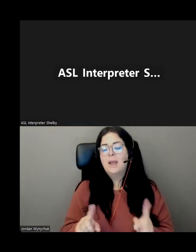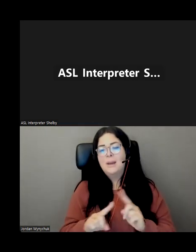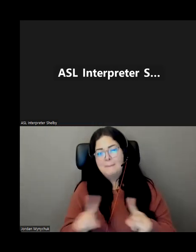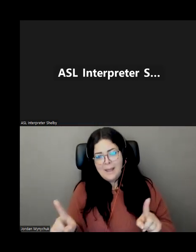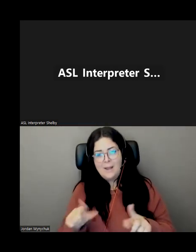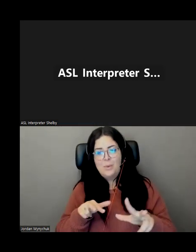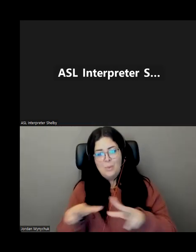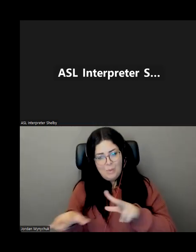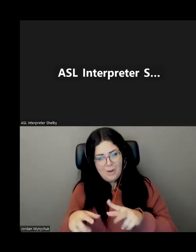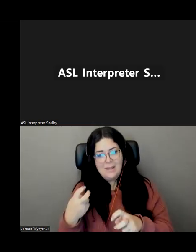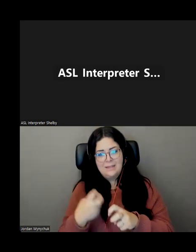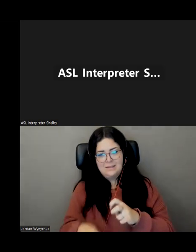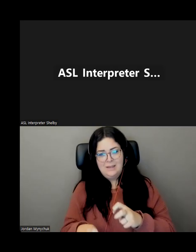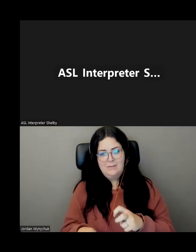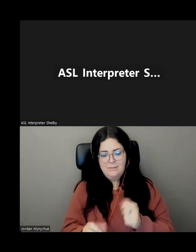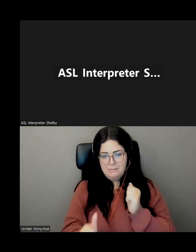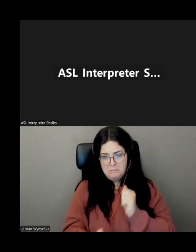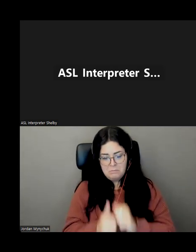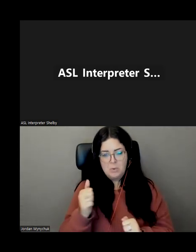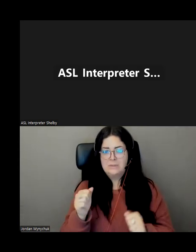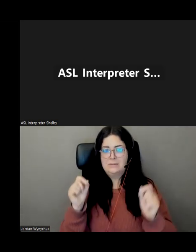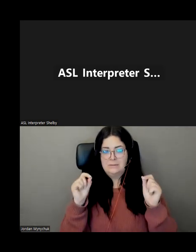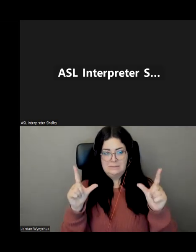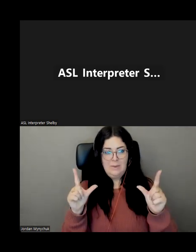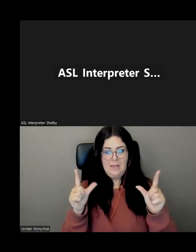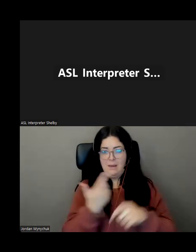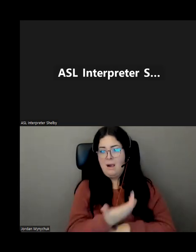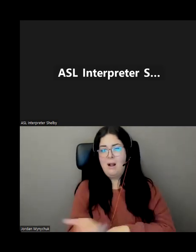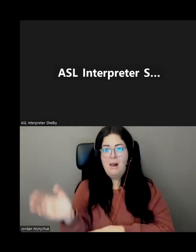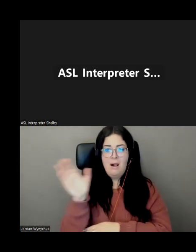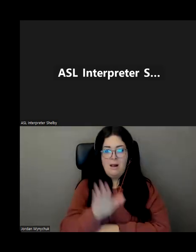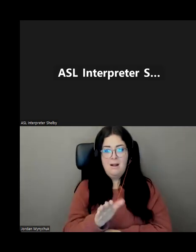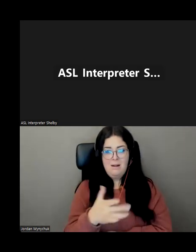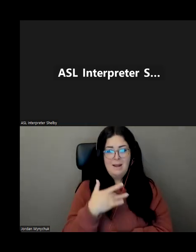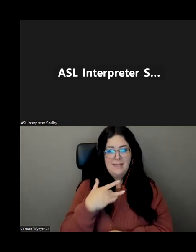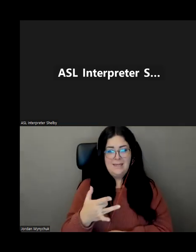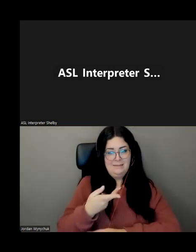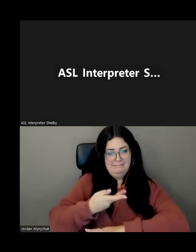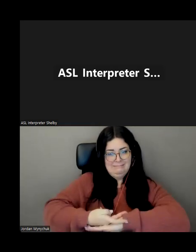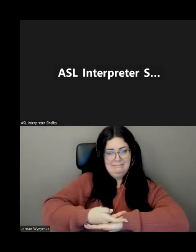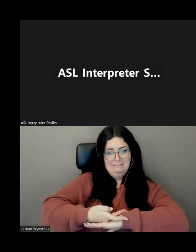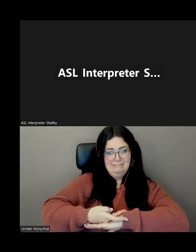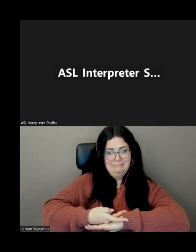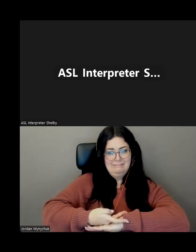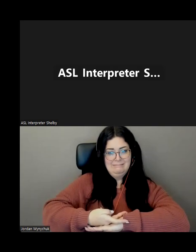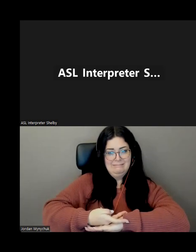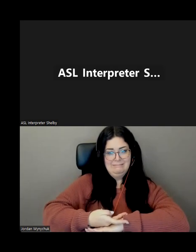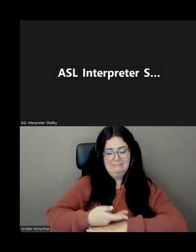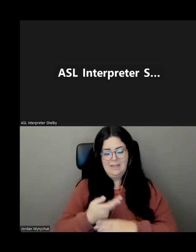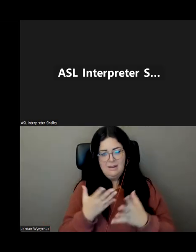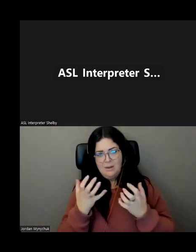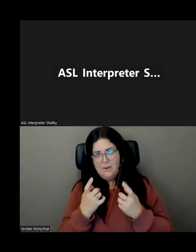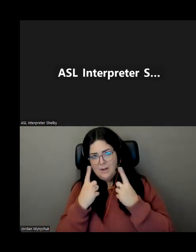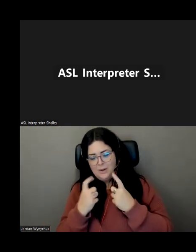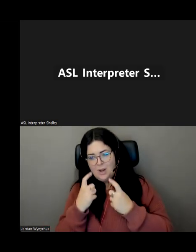hours flat and i would need to be i'm gonna cry when i think about it